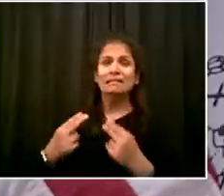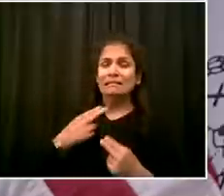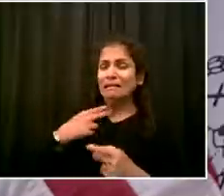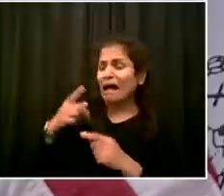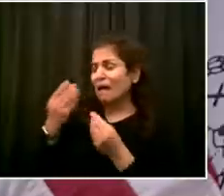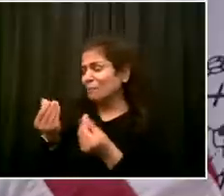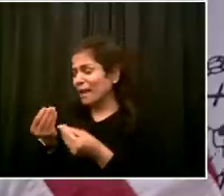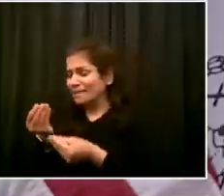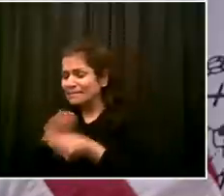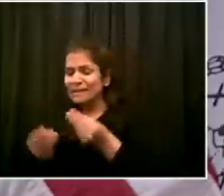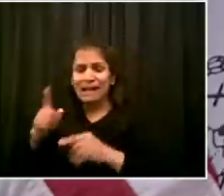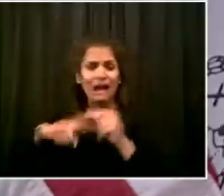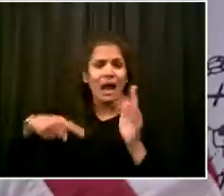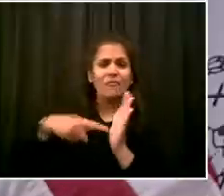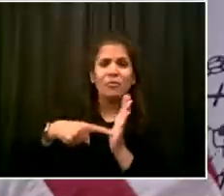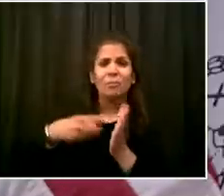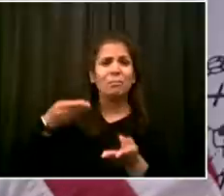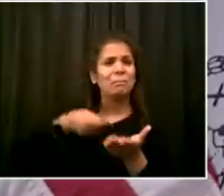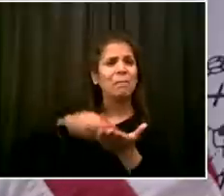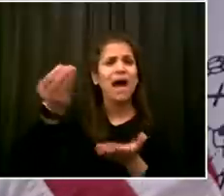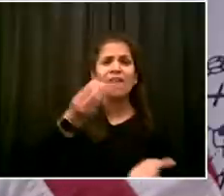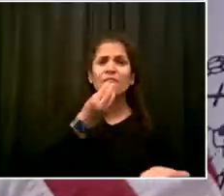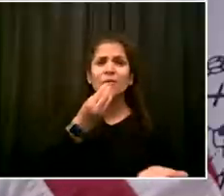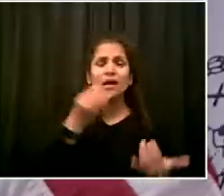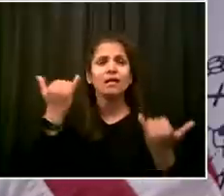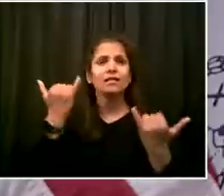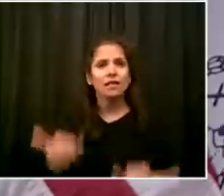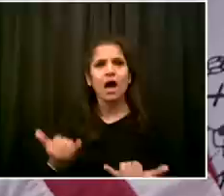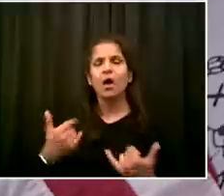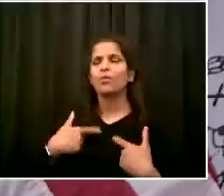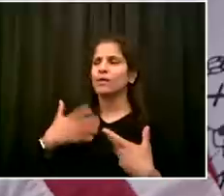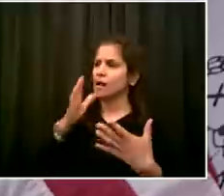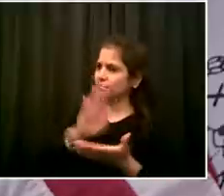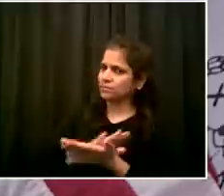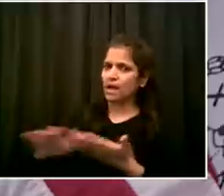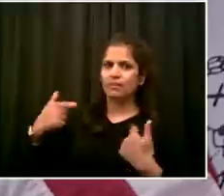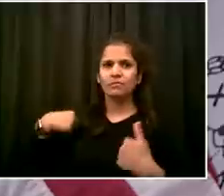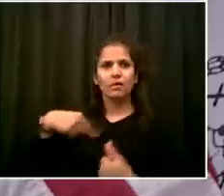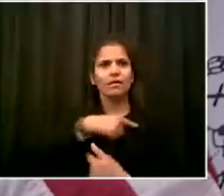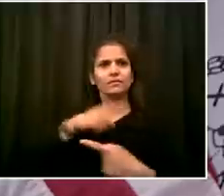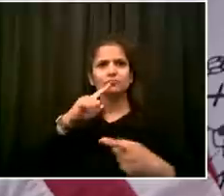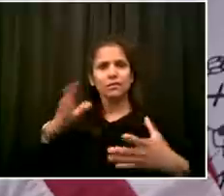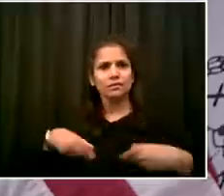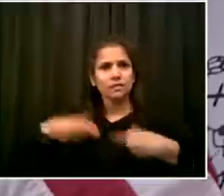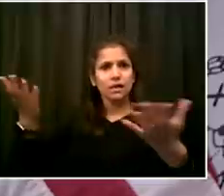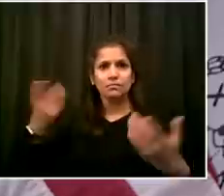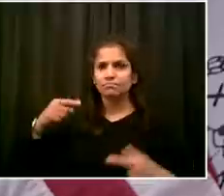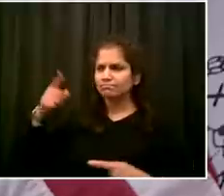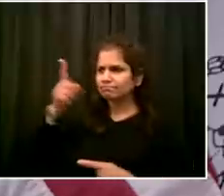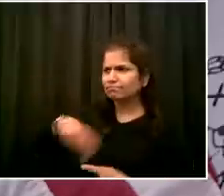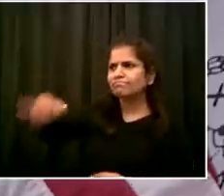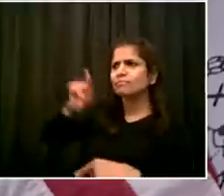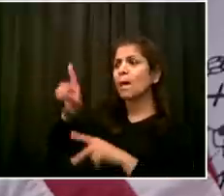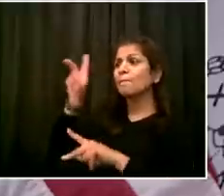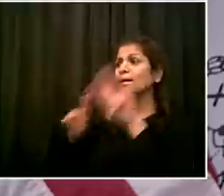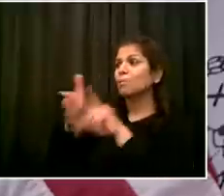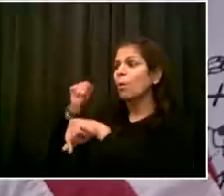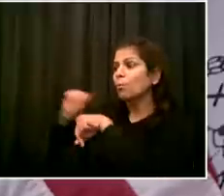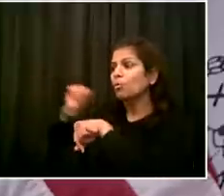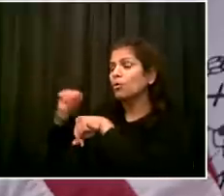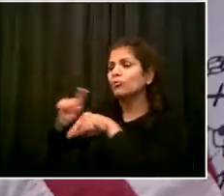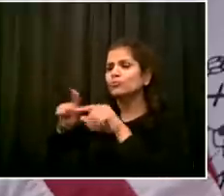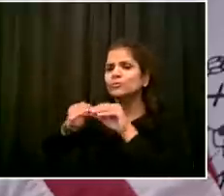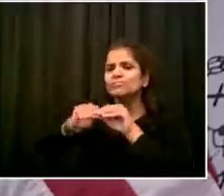folks out there every single day who are bringing food to people in need. What a beautiful act of kindness and compassion in the midst of this